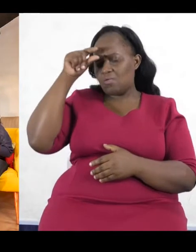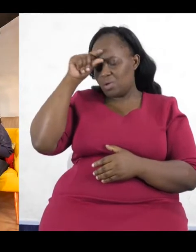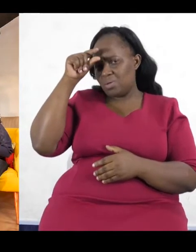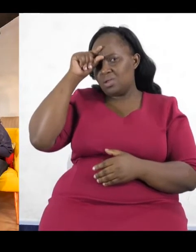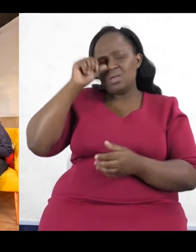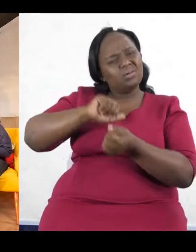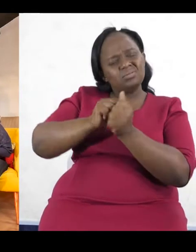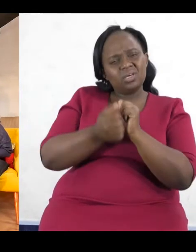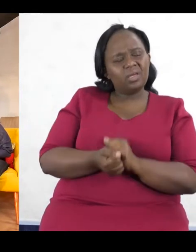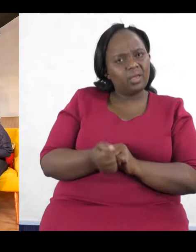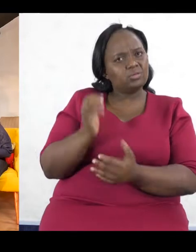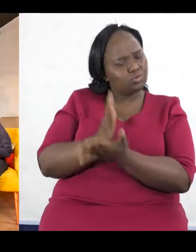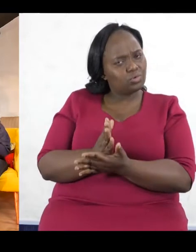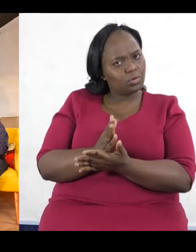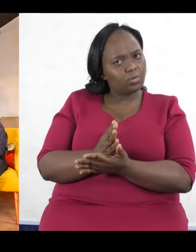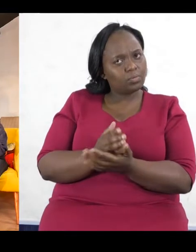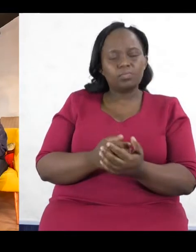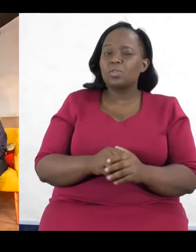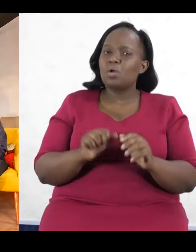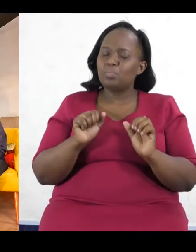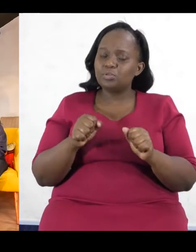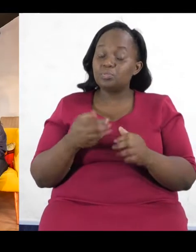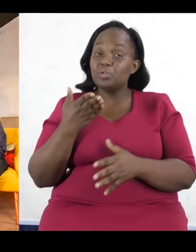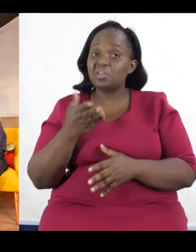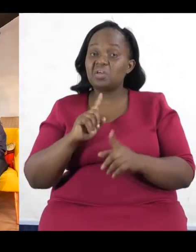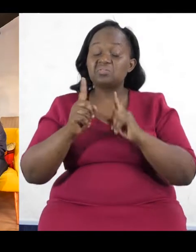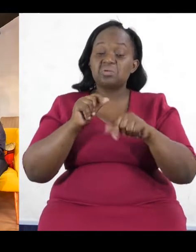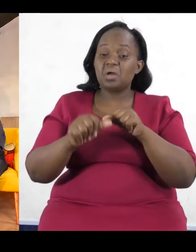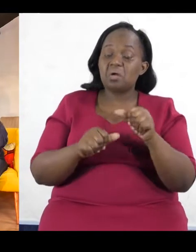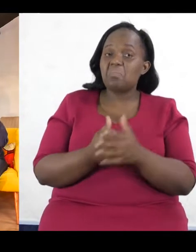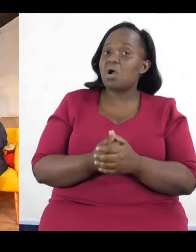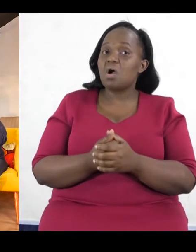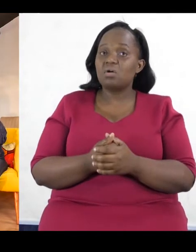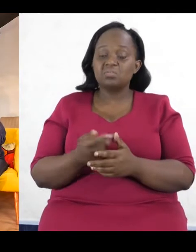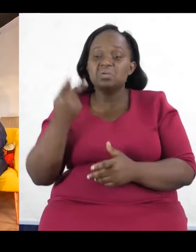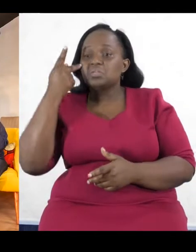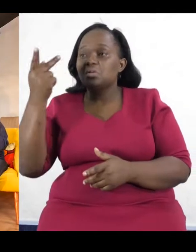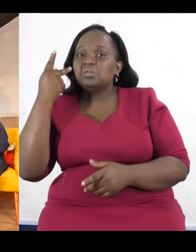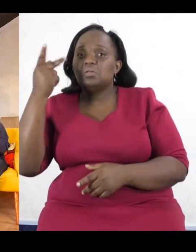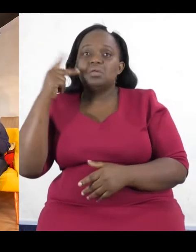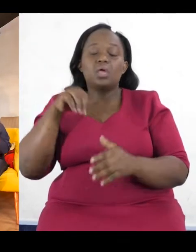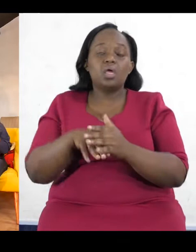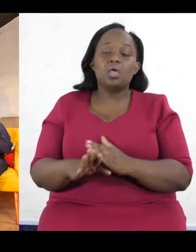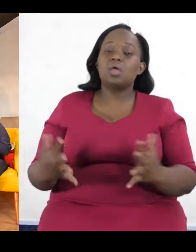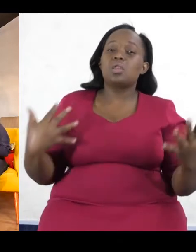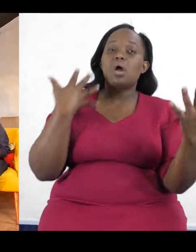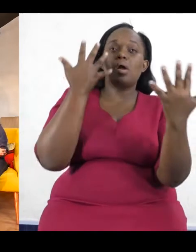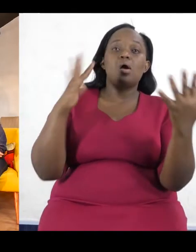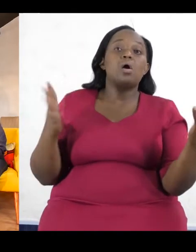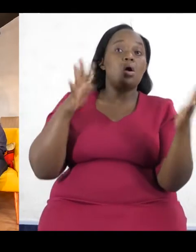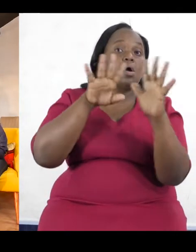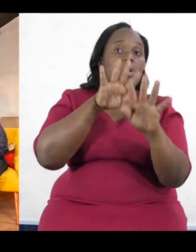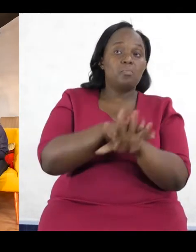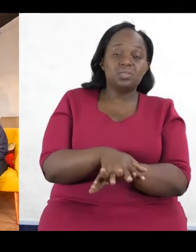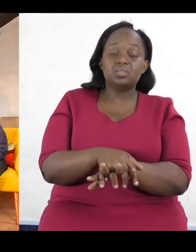change at county government level. Because we could be here talking a lot about what you see in the mainstream media, but there is